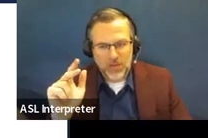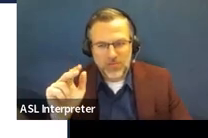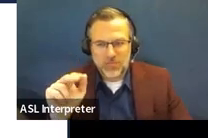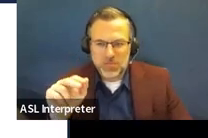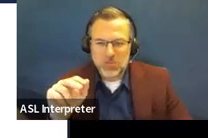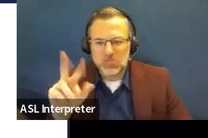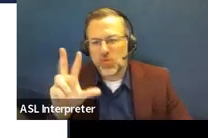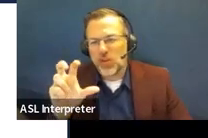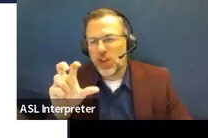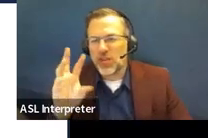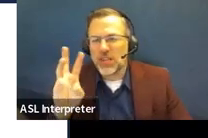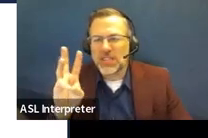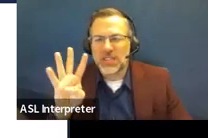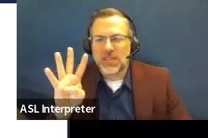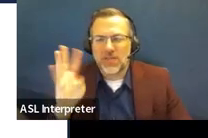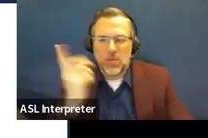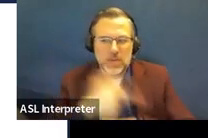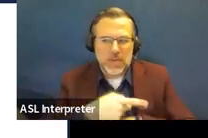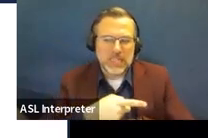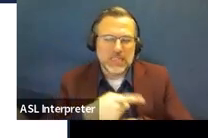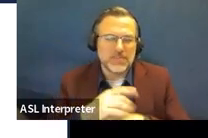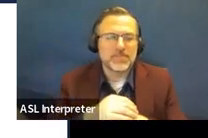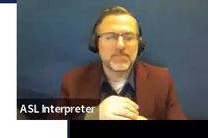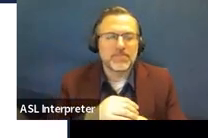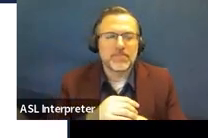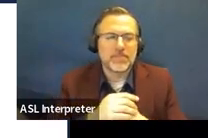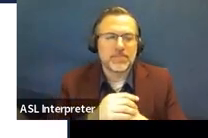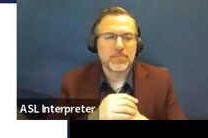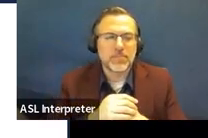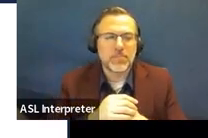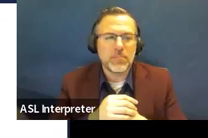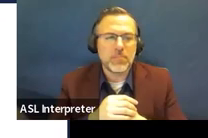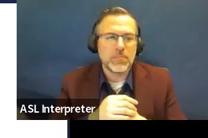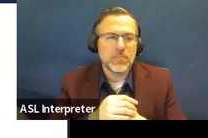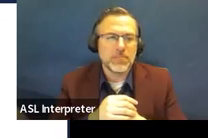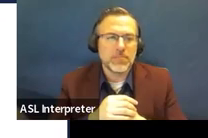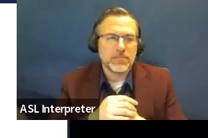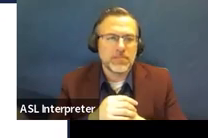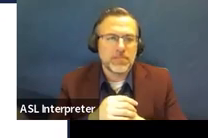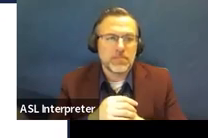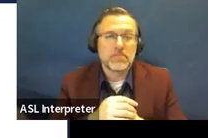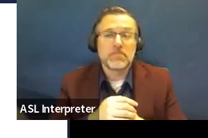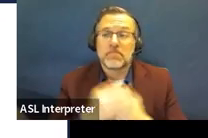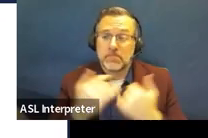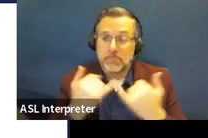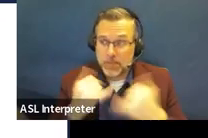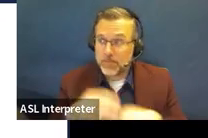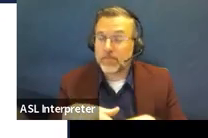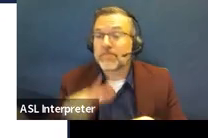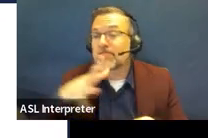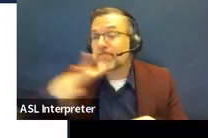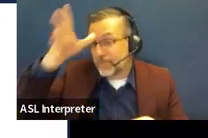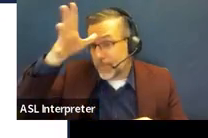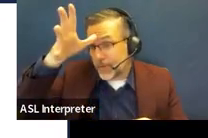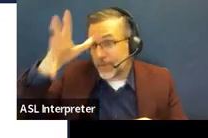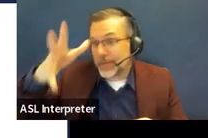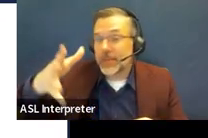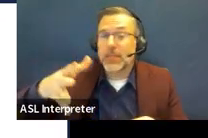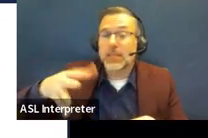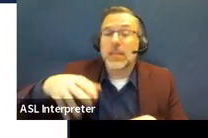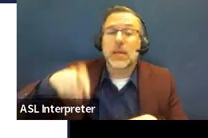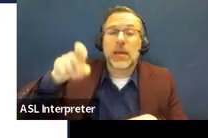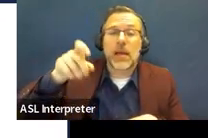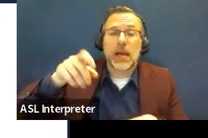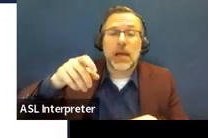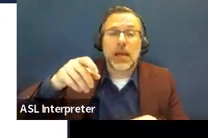Now, the parents have, you've got three days or so to get the written notice in their hands,